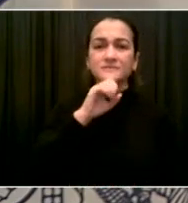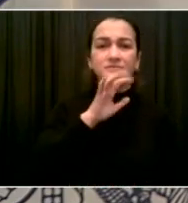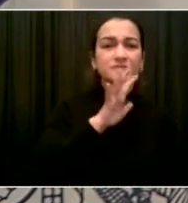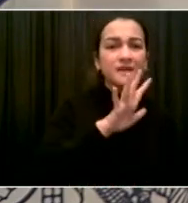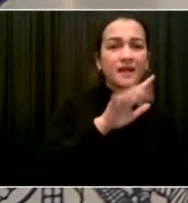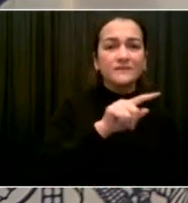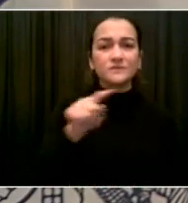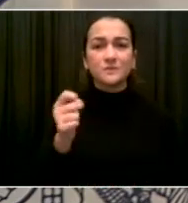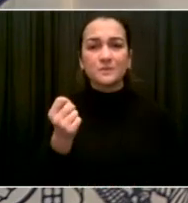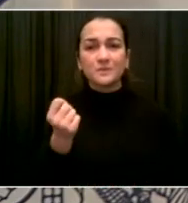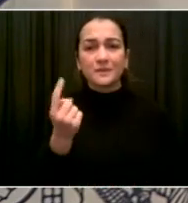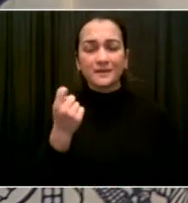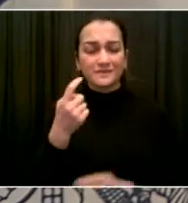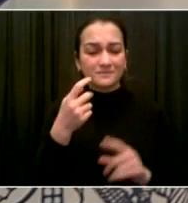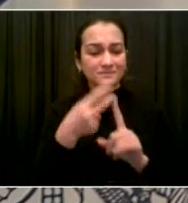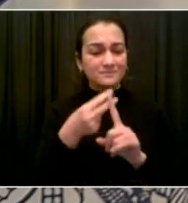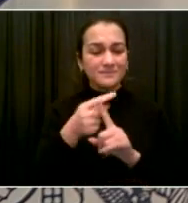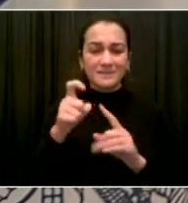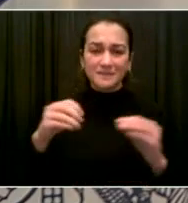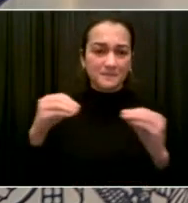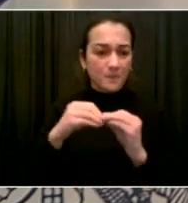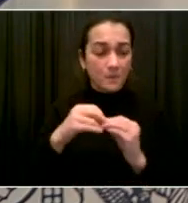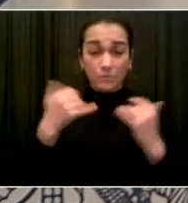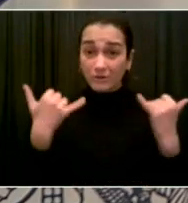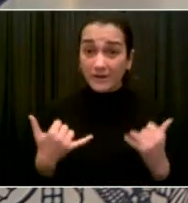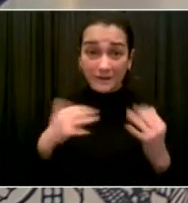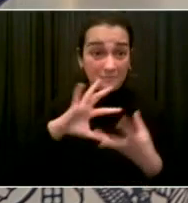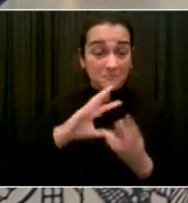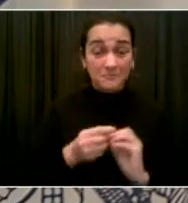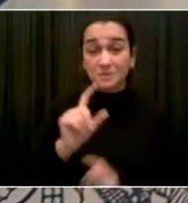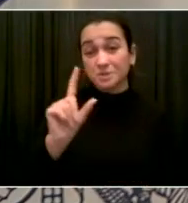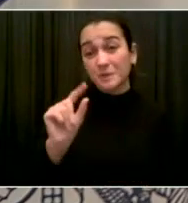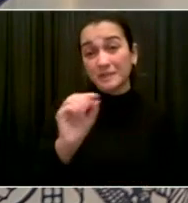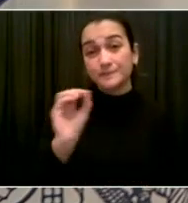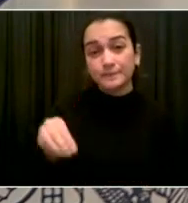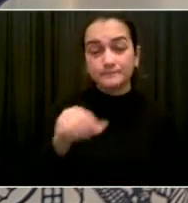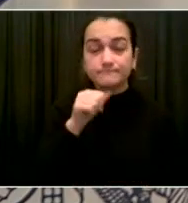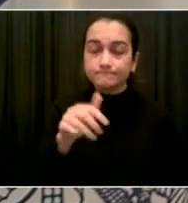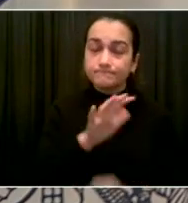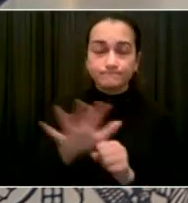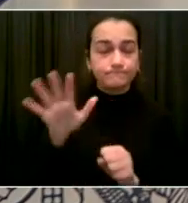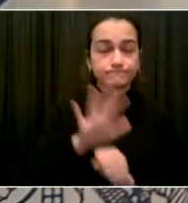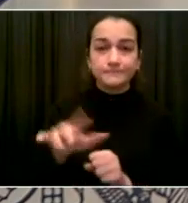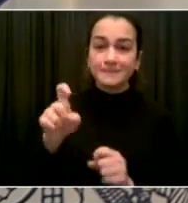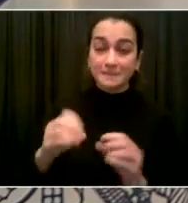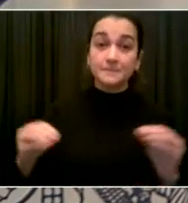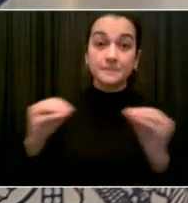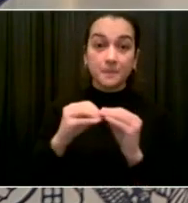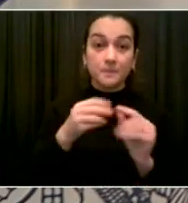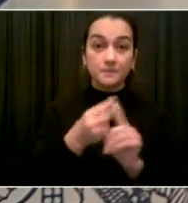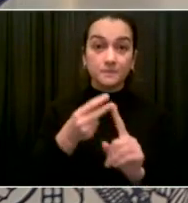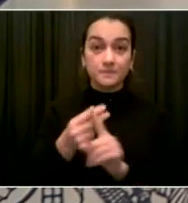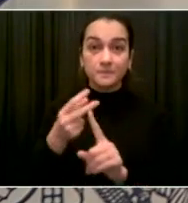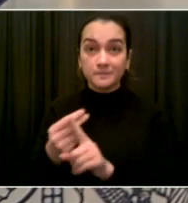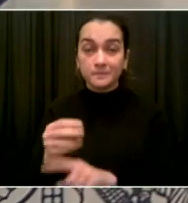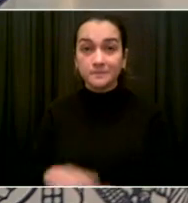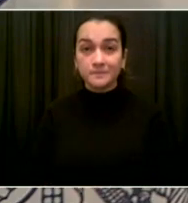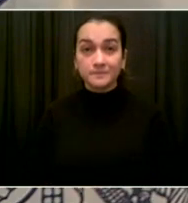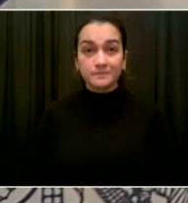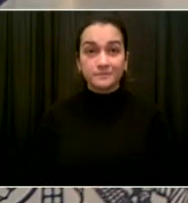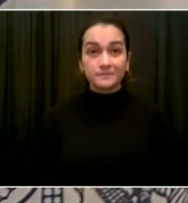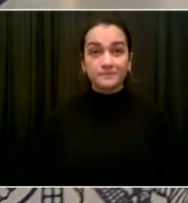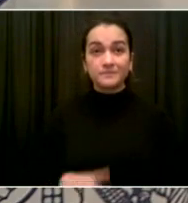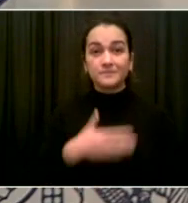those parents get their kids vaccinated. Get them vaccinated now or get vaccinated once school ends. But when we go back in January, I want to see that number